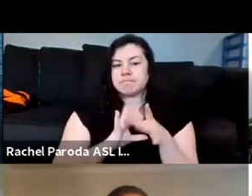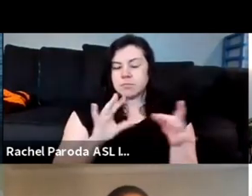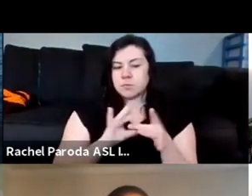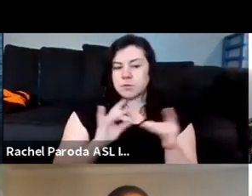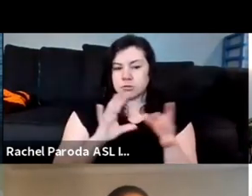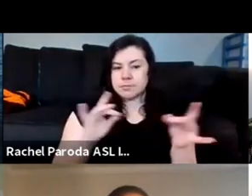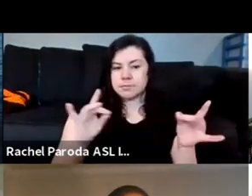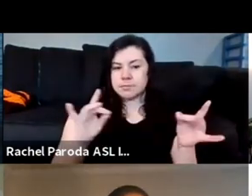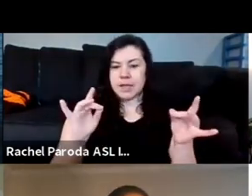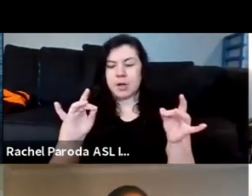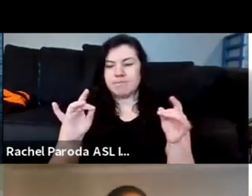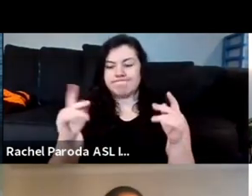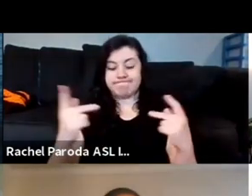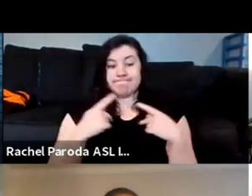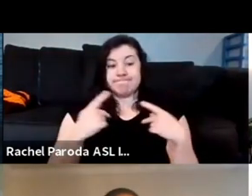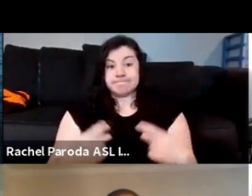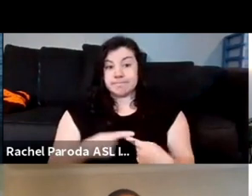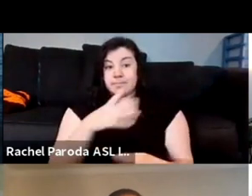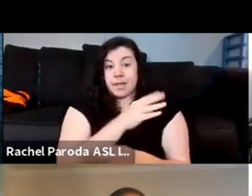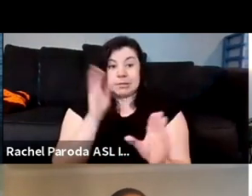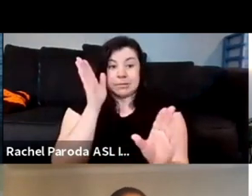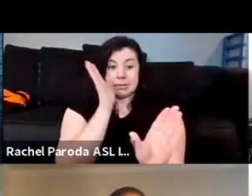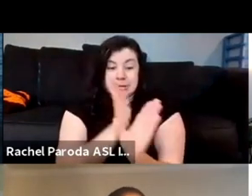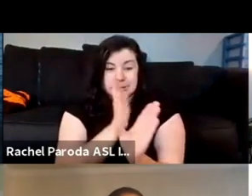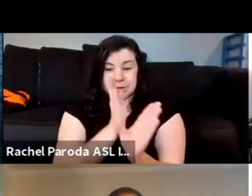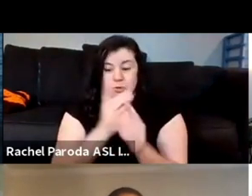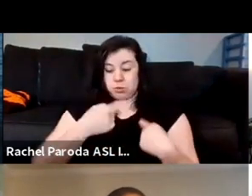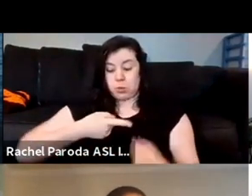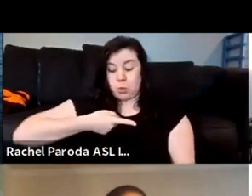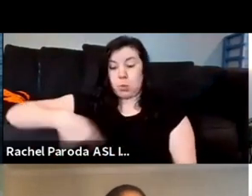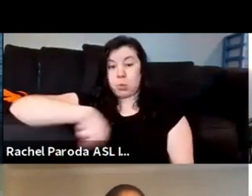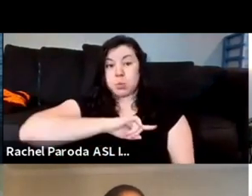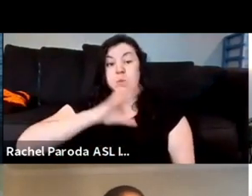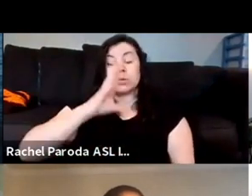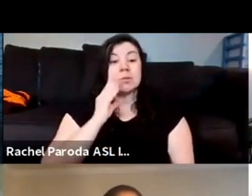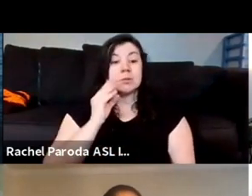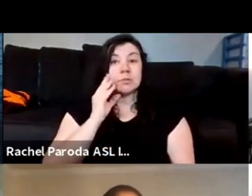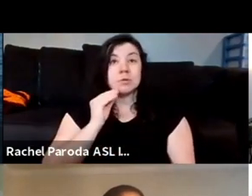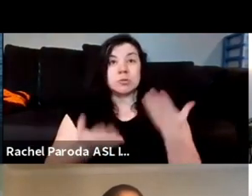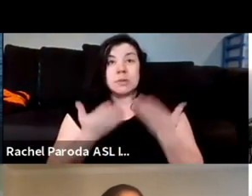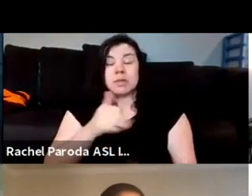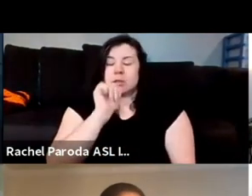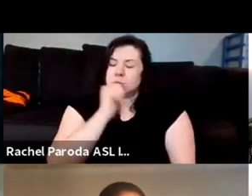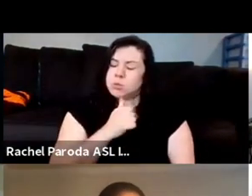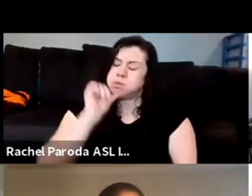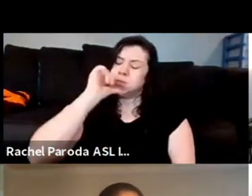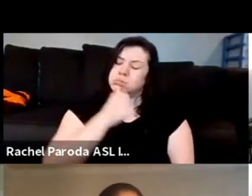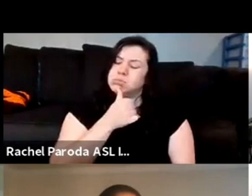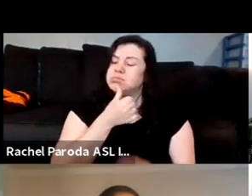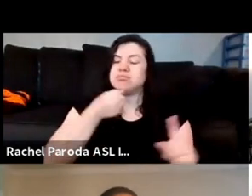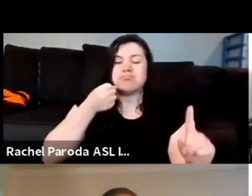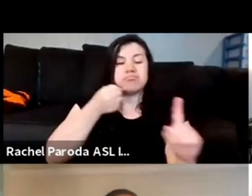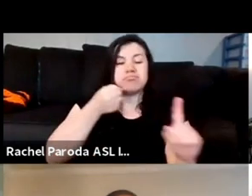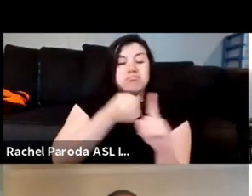that you know we as black and brown people experience be it suffering trauma or at in worst case